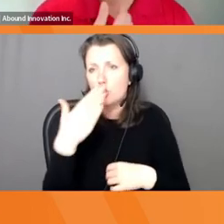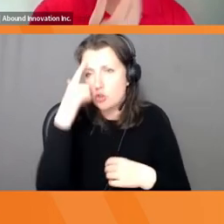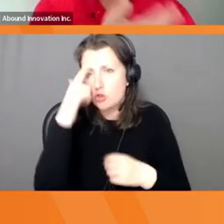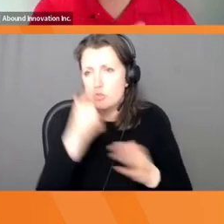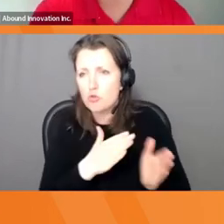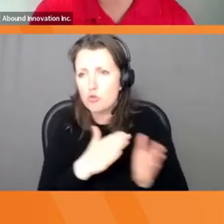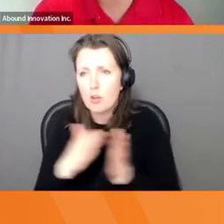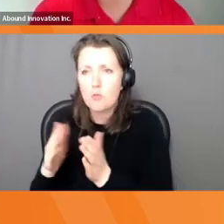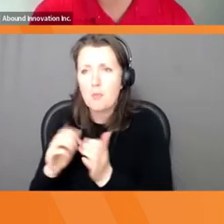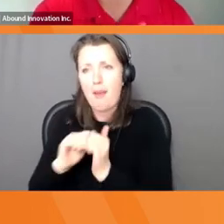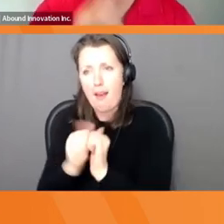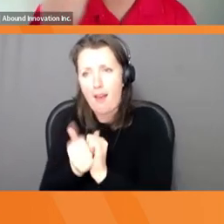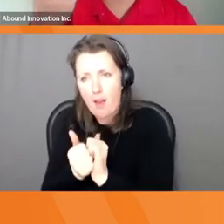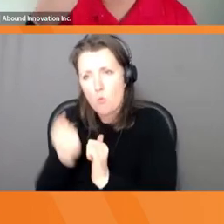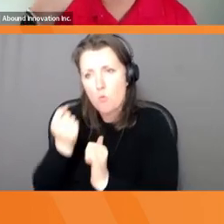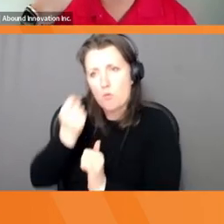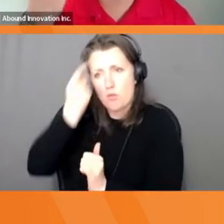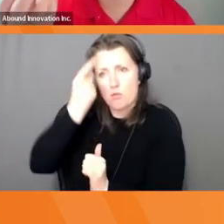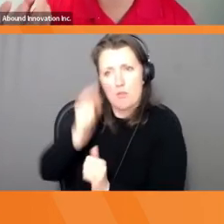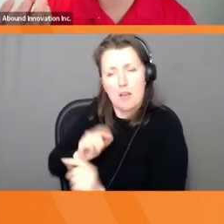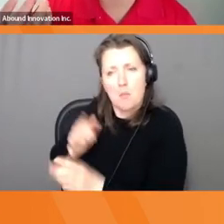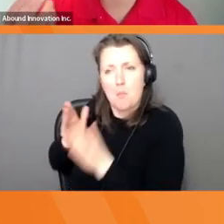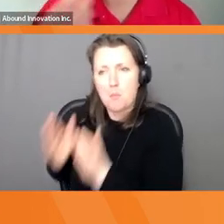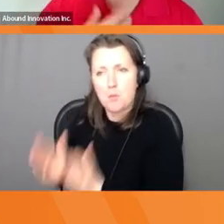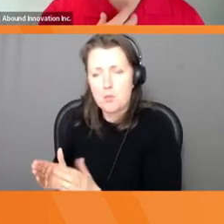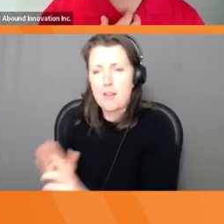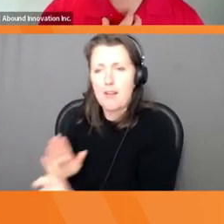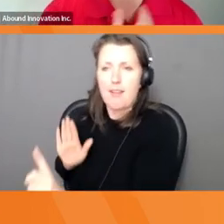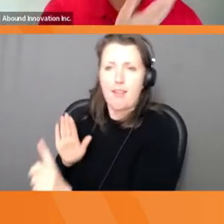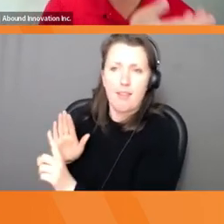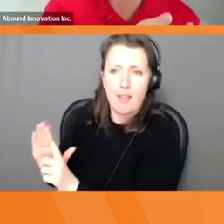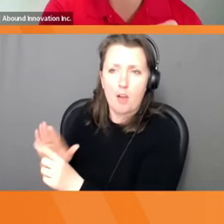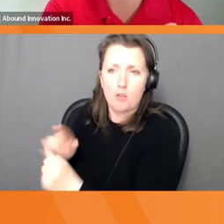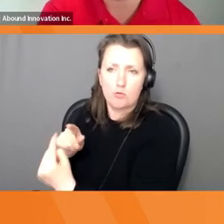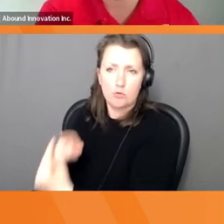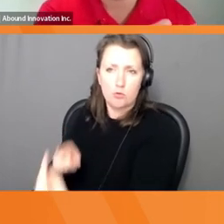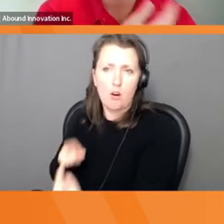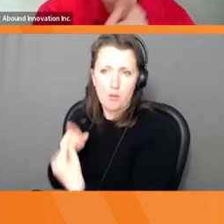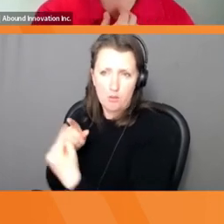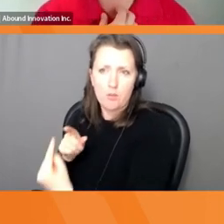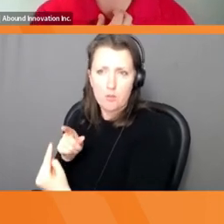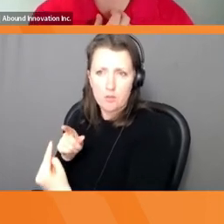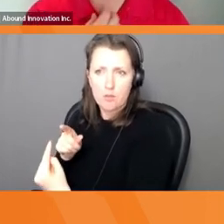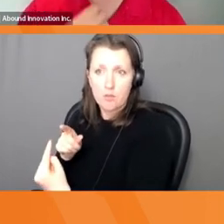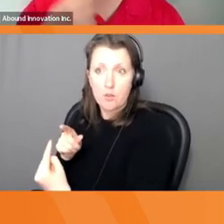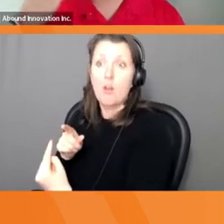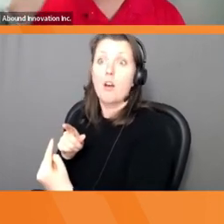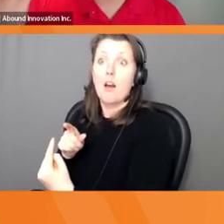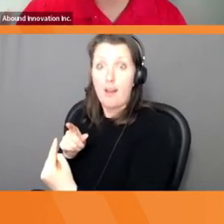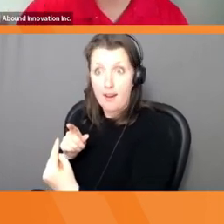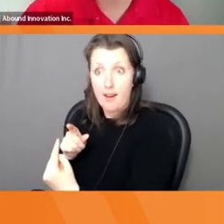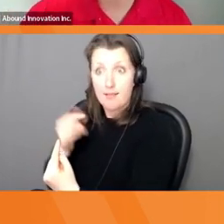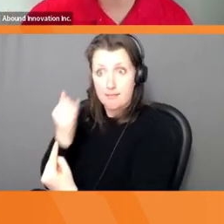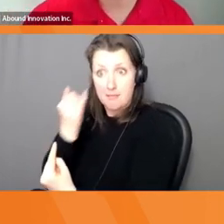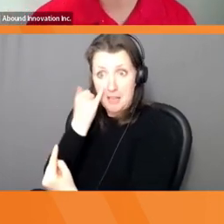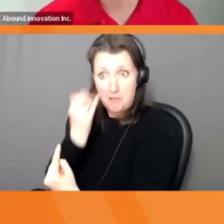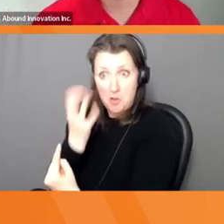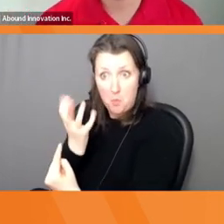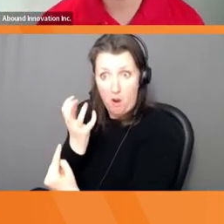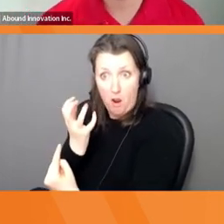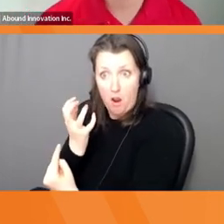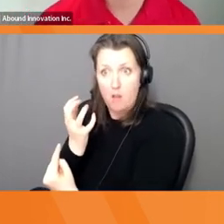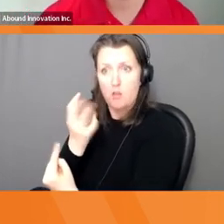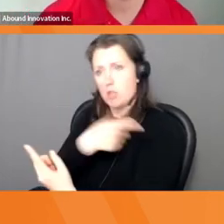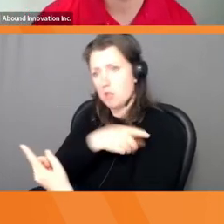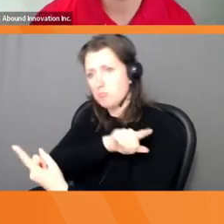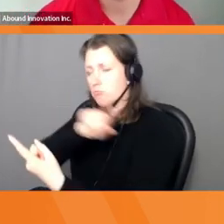that they face or problems that they face every day. Cause you can, you see so much and then you have the ability to talk to them. Uh, if you feel so bold to understand a little bit more about